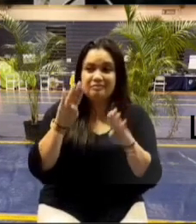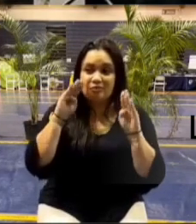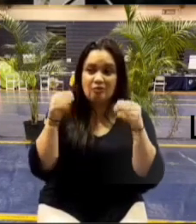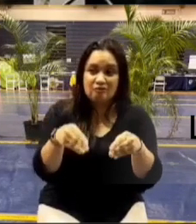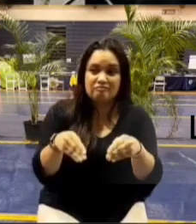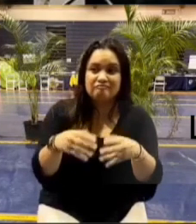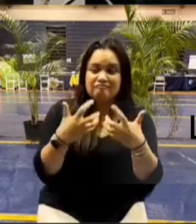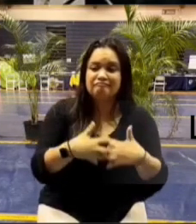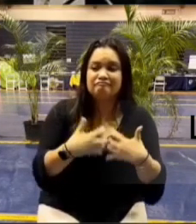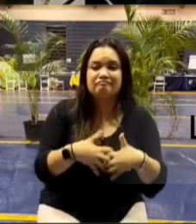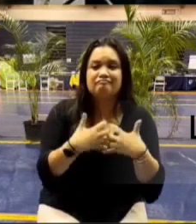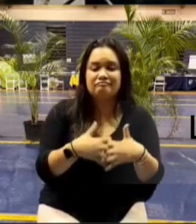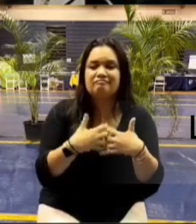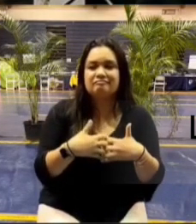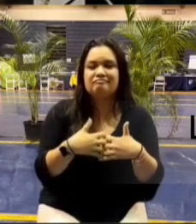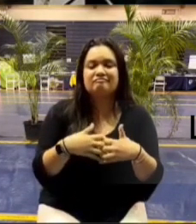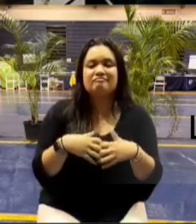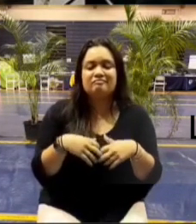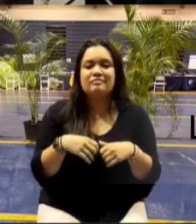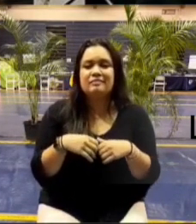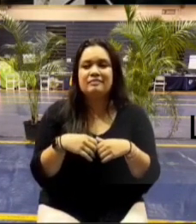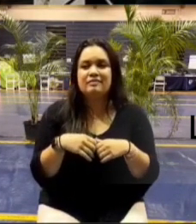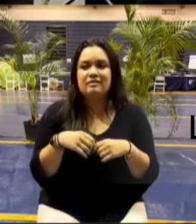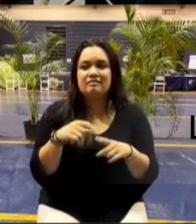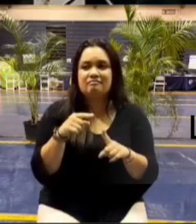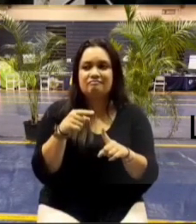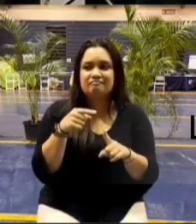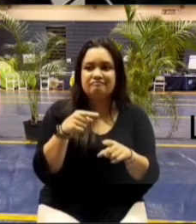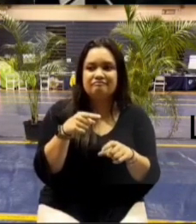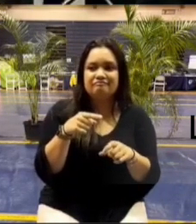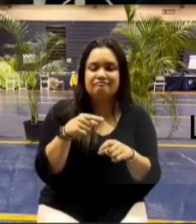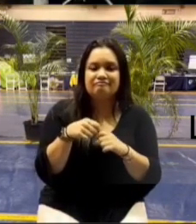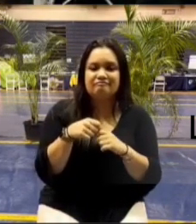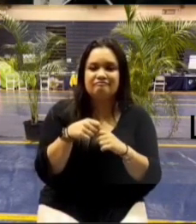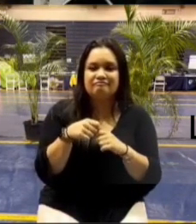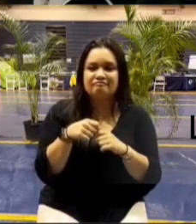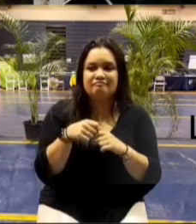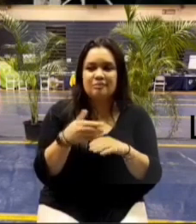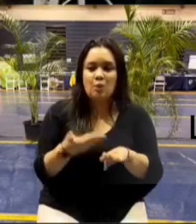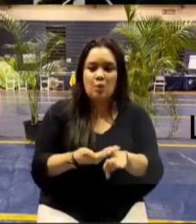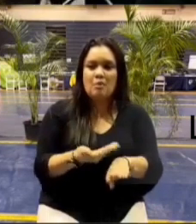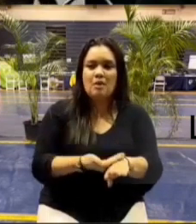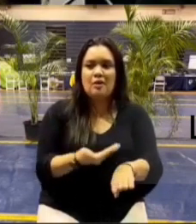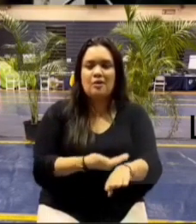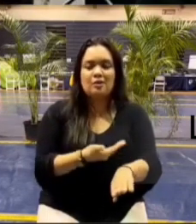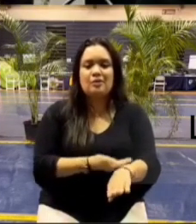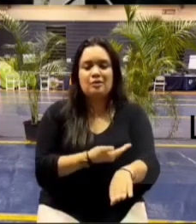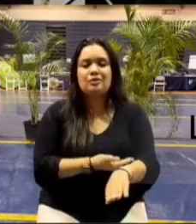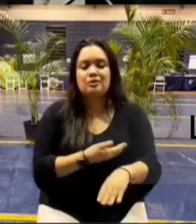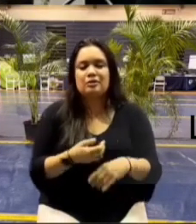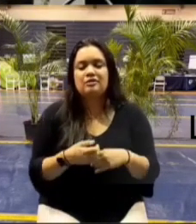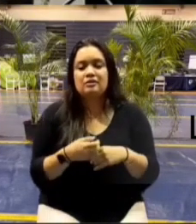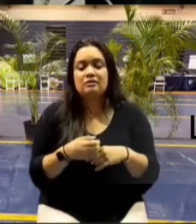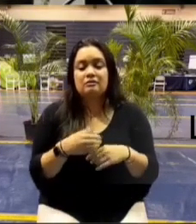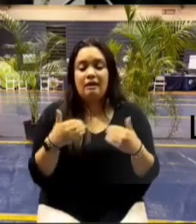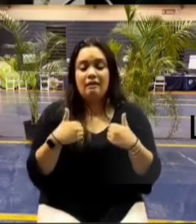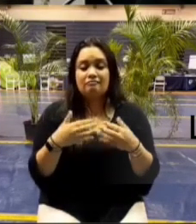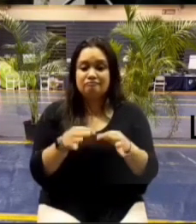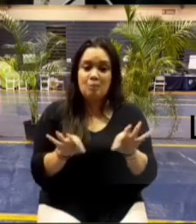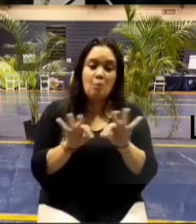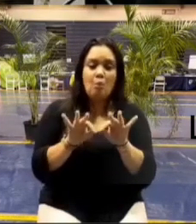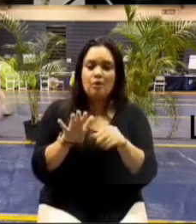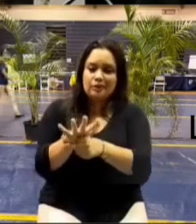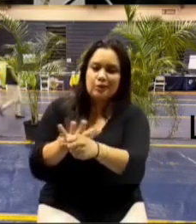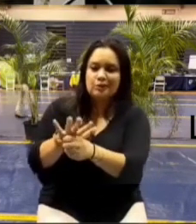can make urgent repairs uh you know largely the system is i think fine but there are definitely key areas